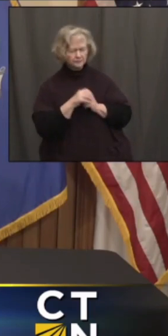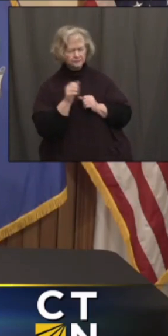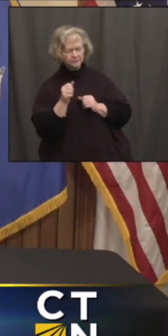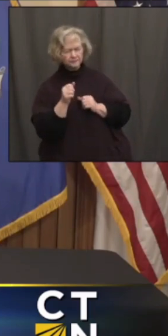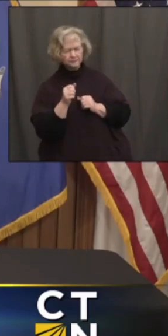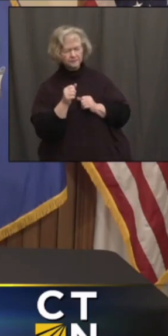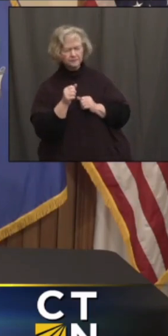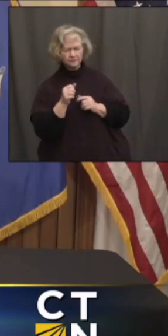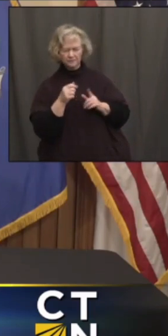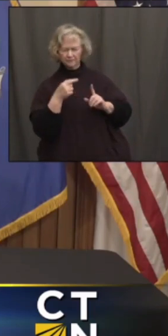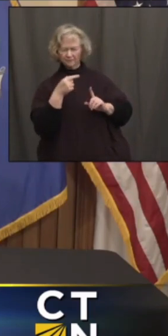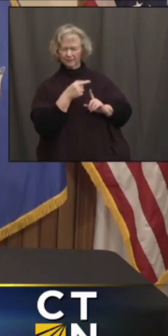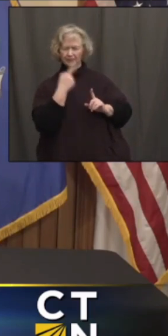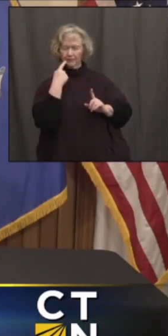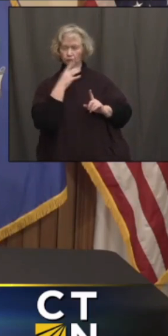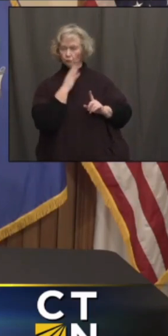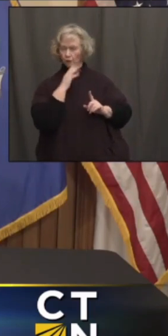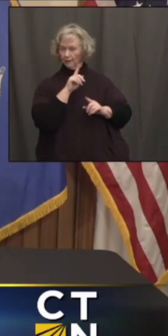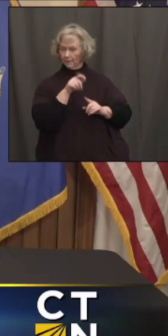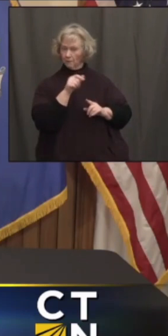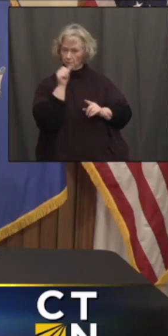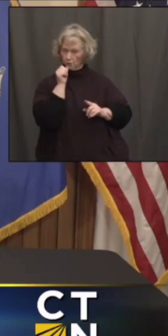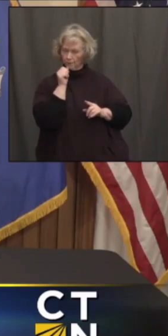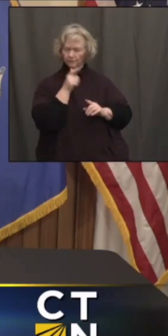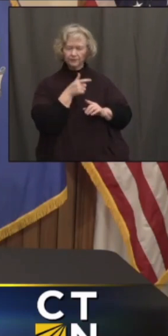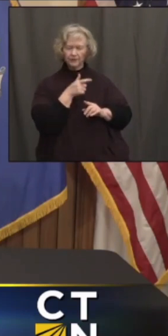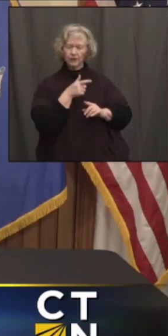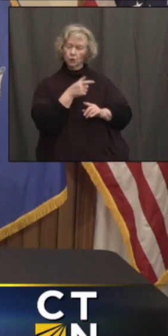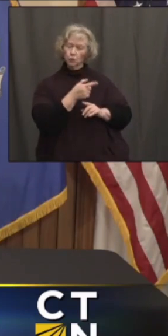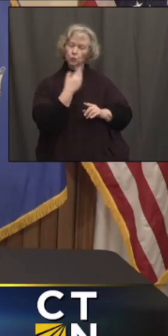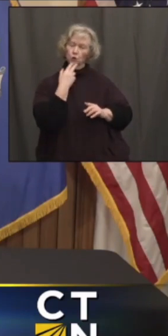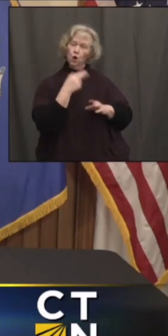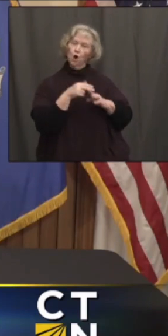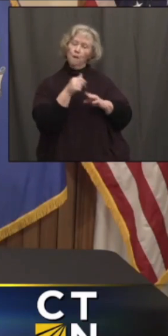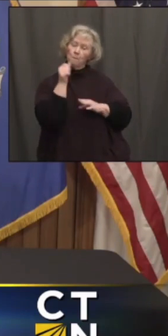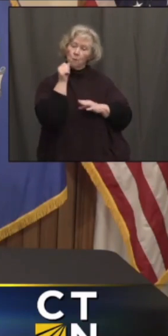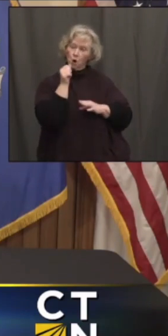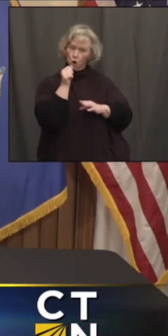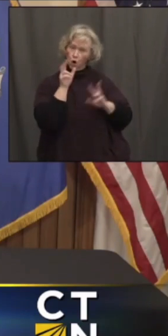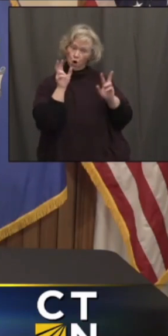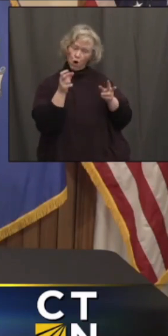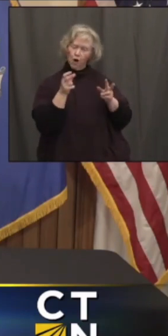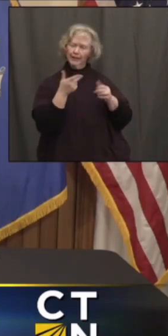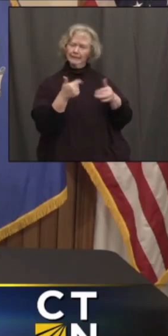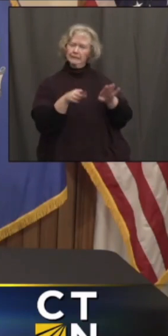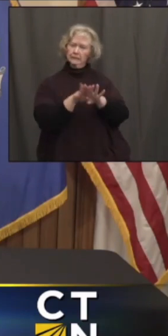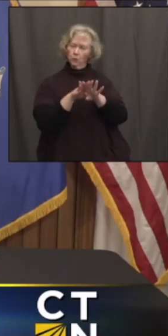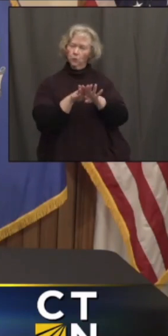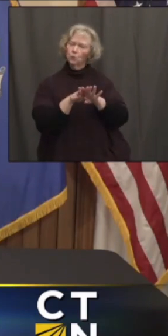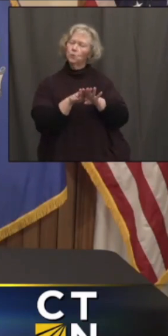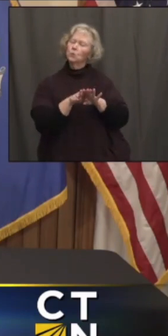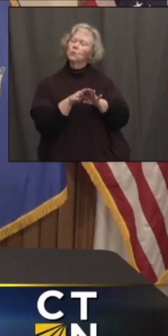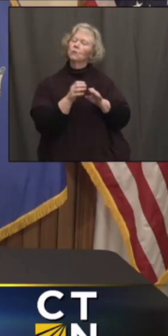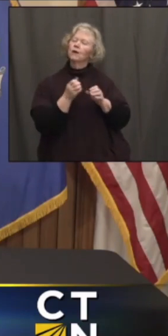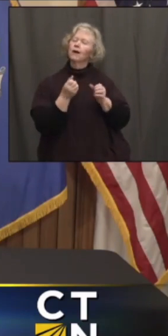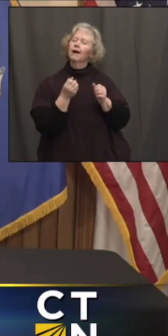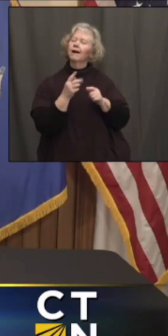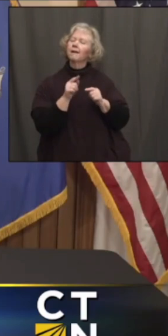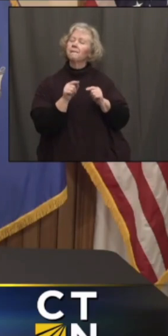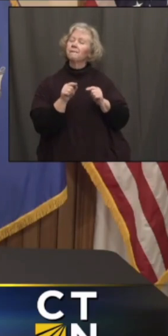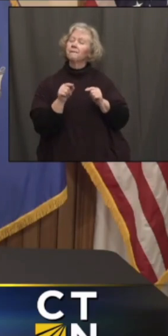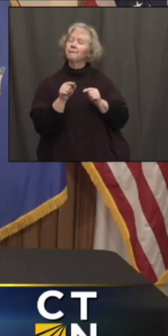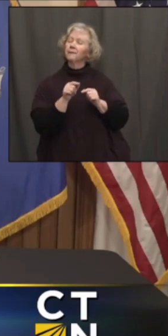just kind of following up on that bar question, know, bars defined by the state remain closed. Do you know how many have kind of adjusted